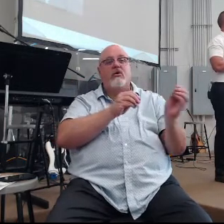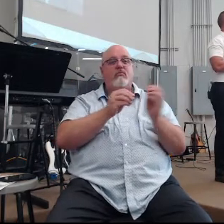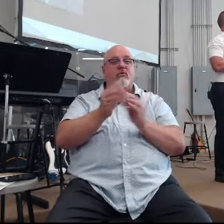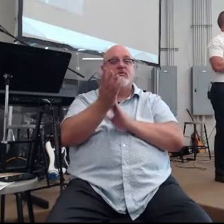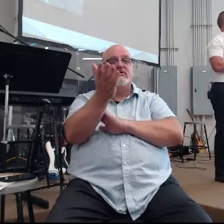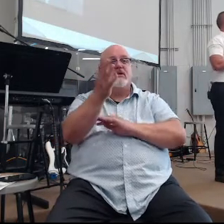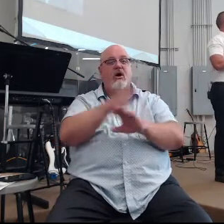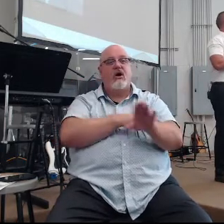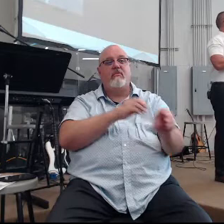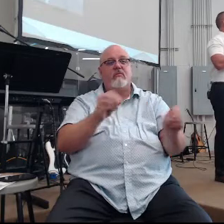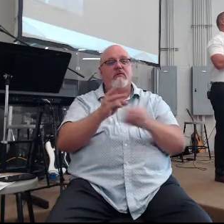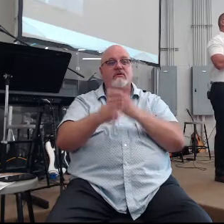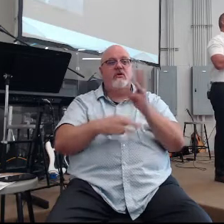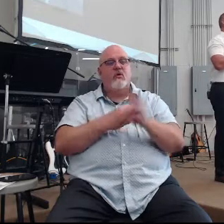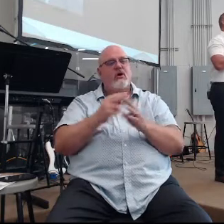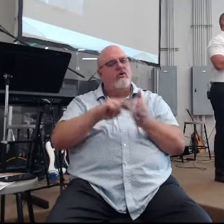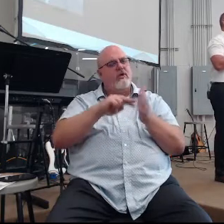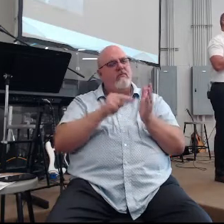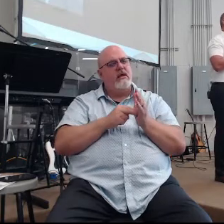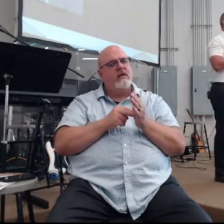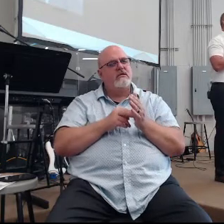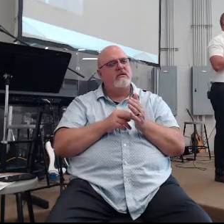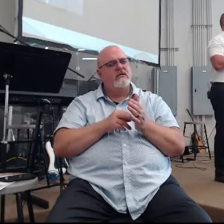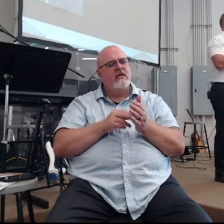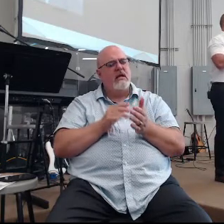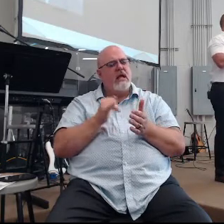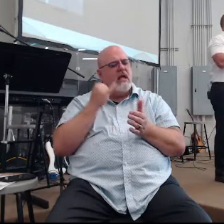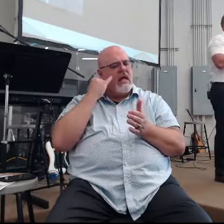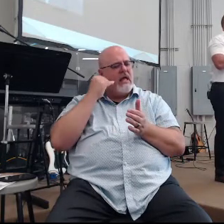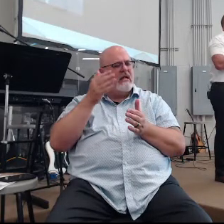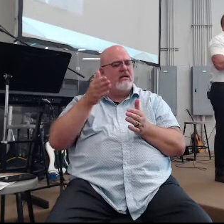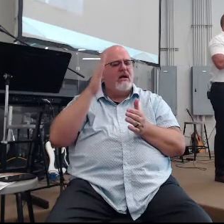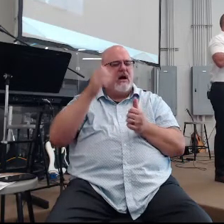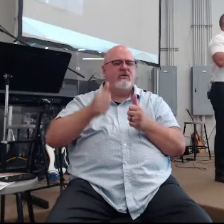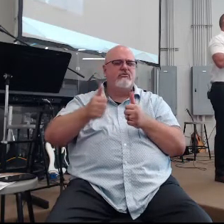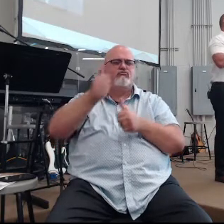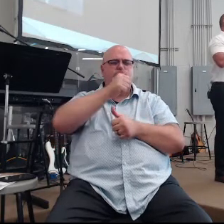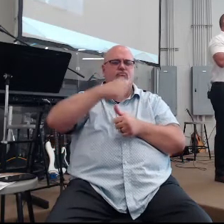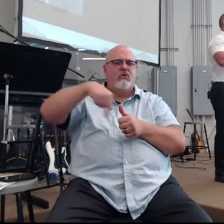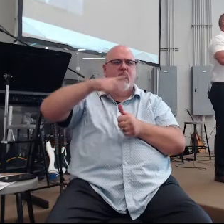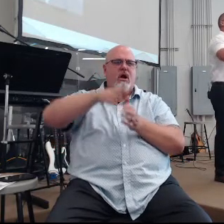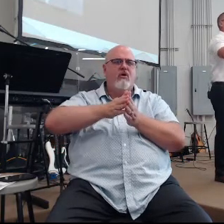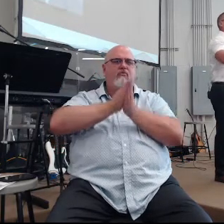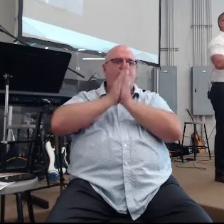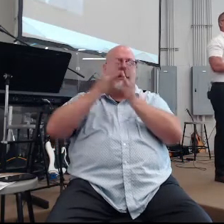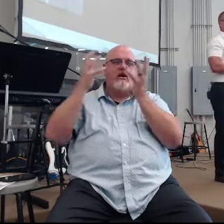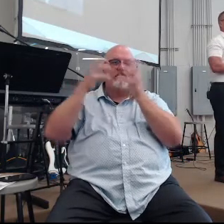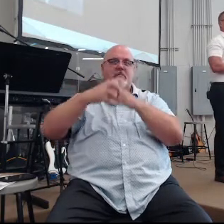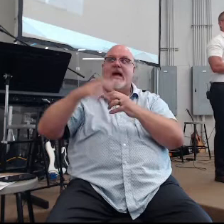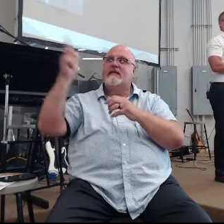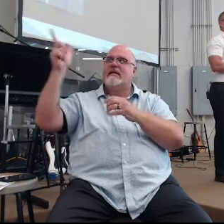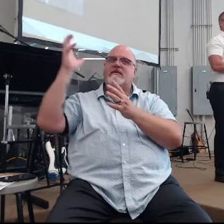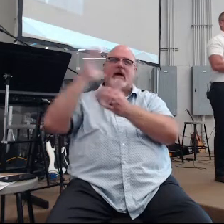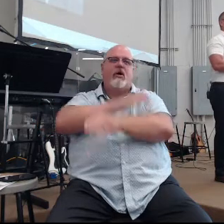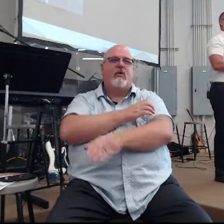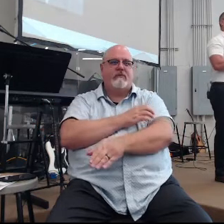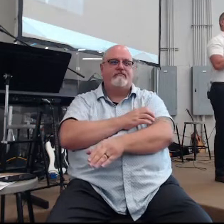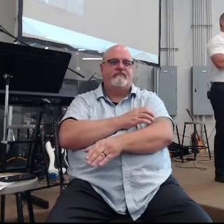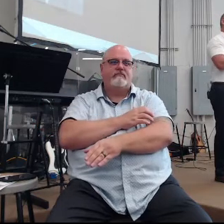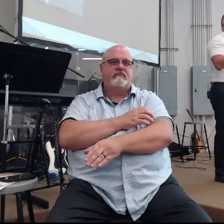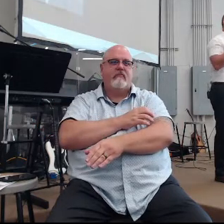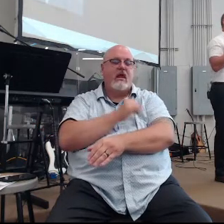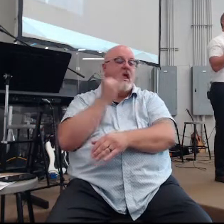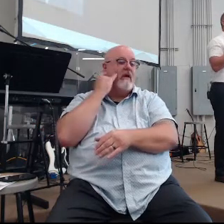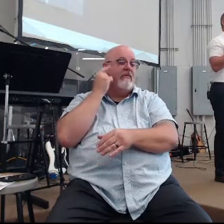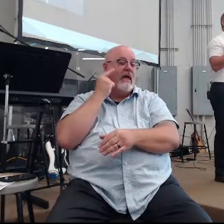moves the world. Here's what that means. That means that somehow, in God's sovereignty, our prayers partner with his power. And